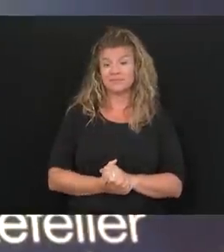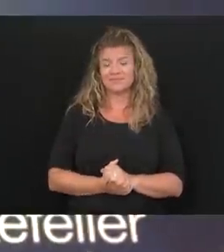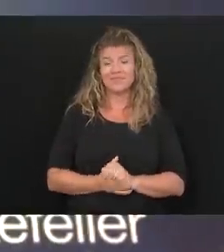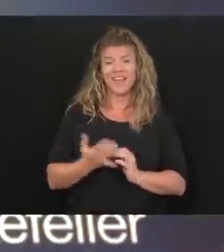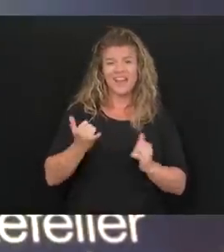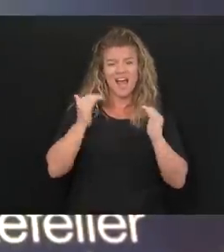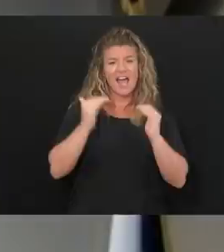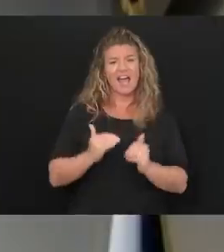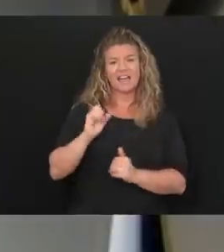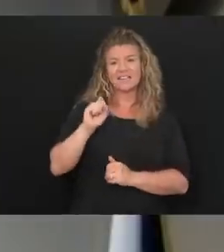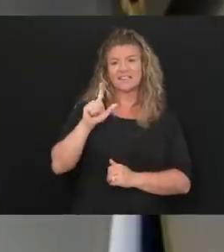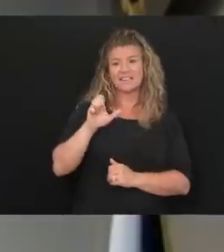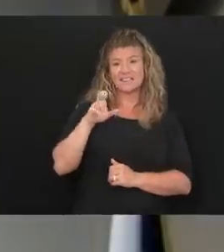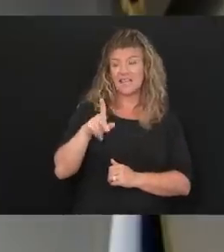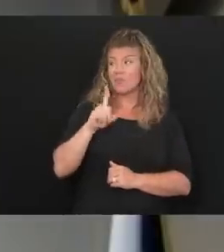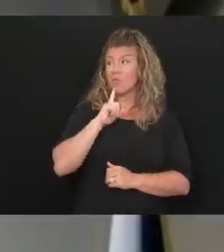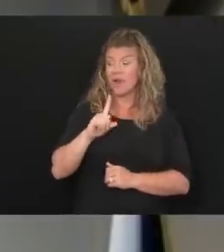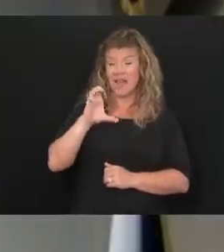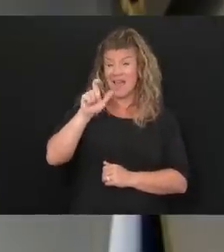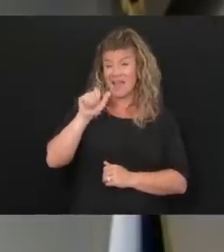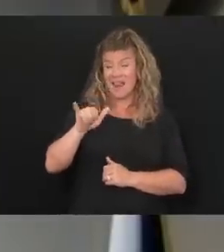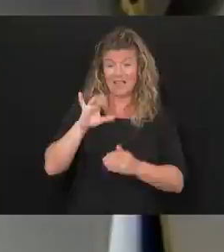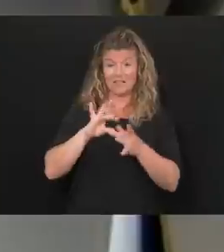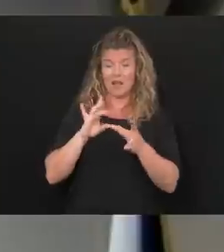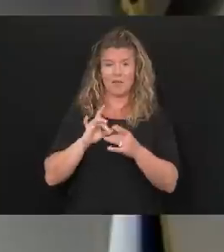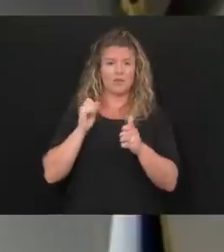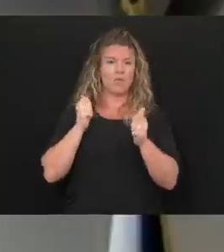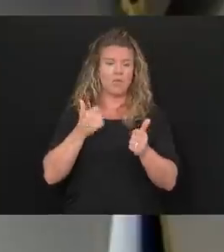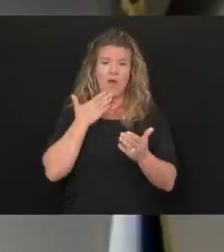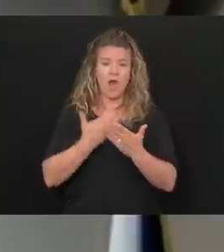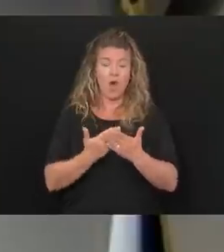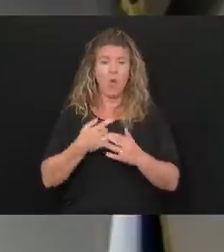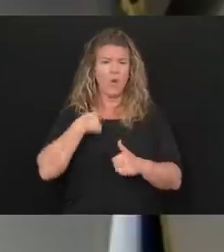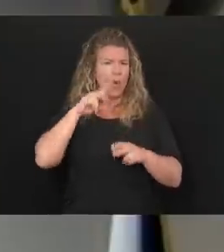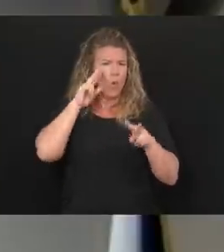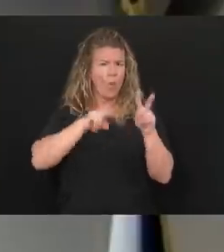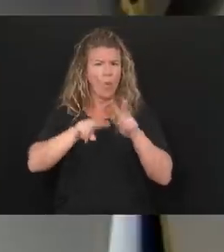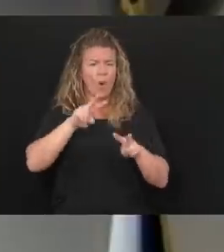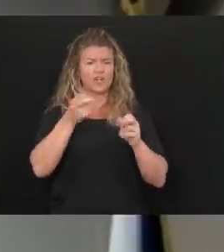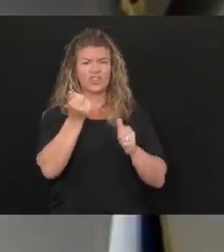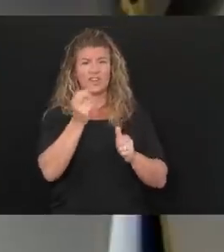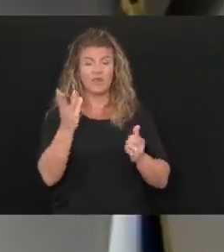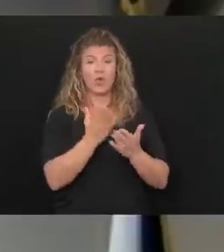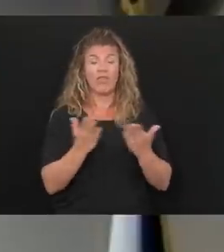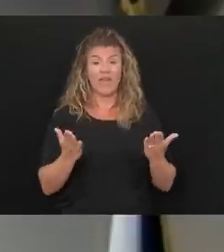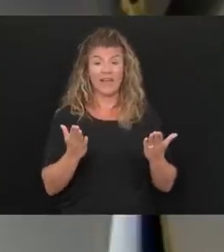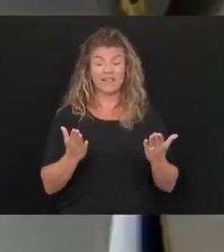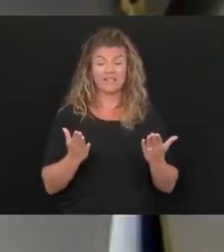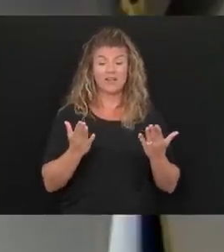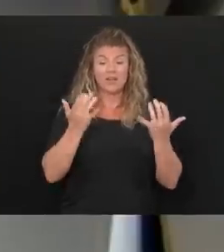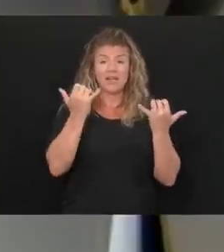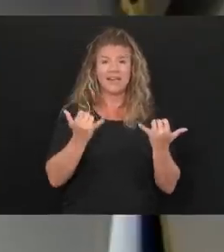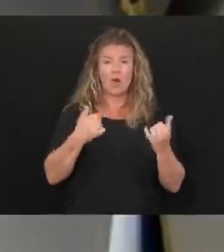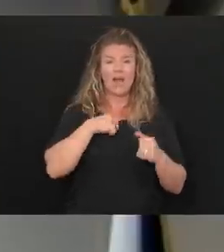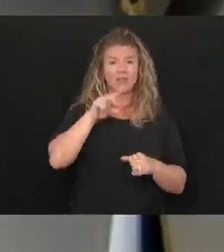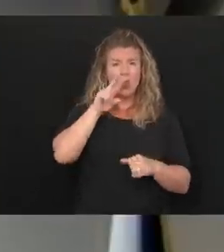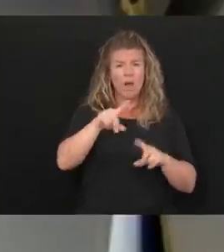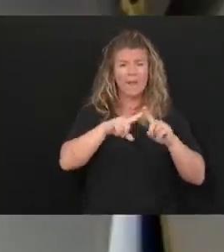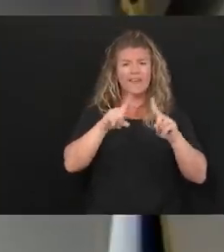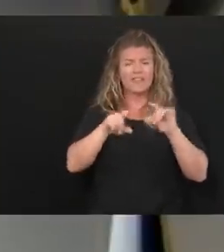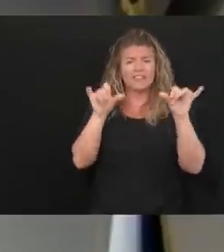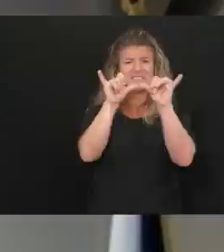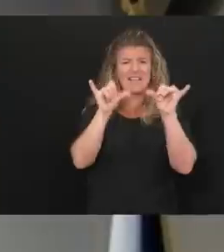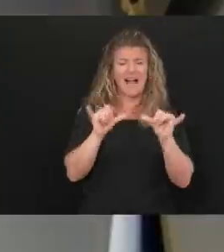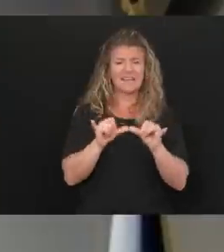Sure. think Clay has covered it well. We are monitoring a variety of things. And I think the only thing I would add is that besides looking at geographic areas, we